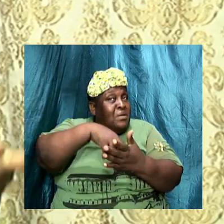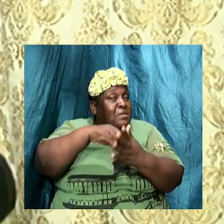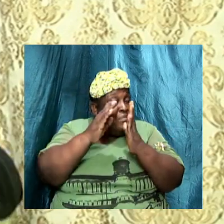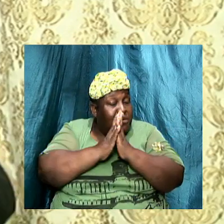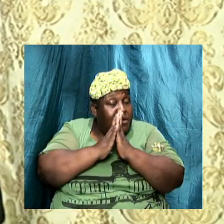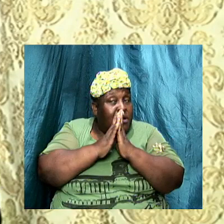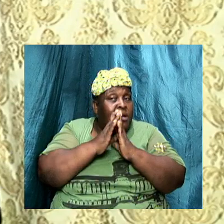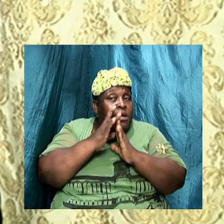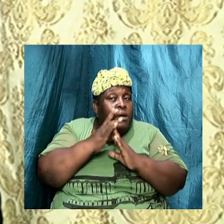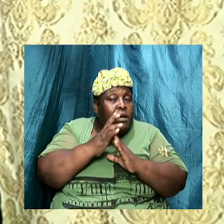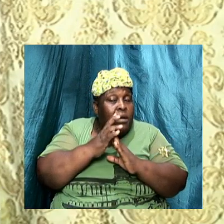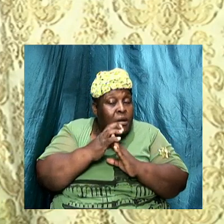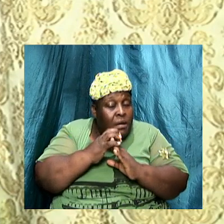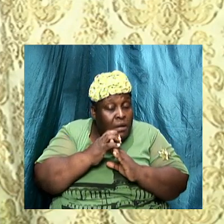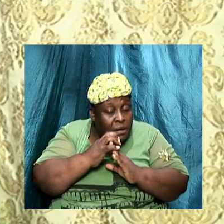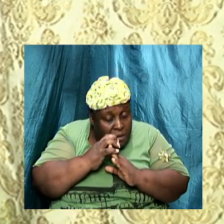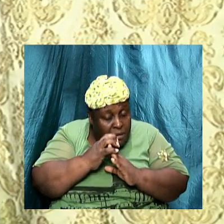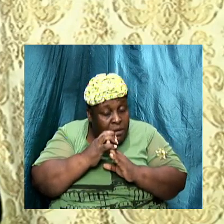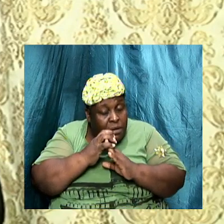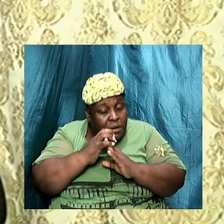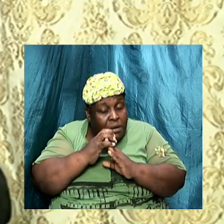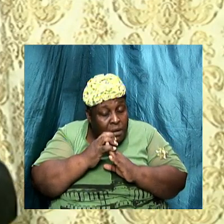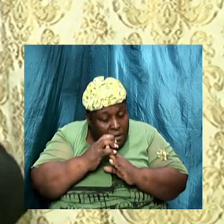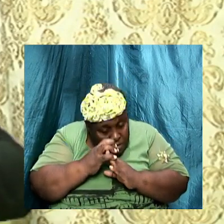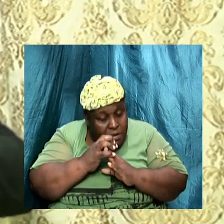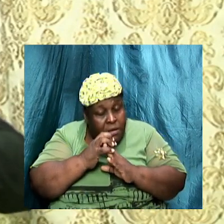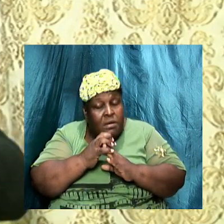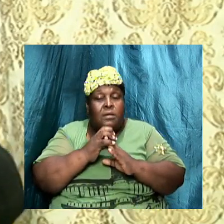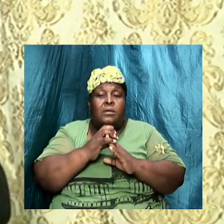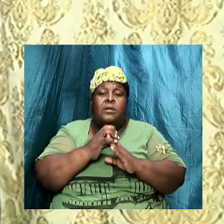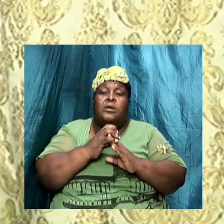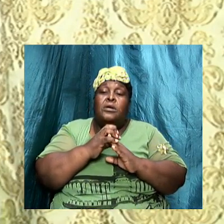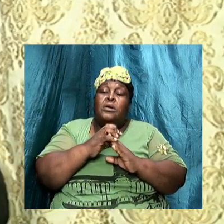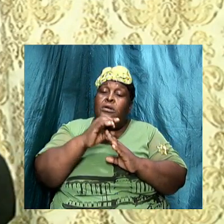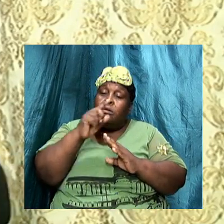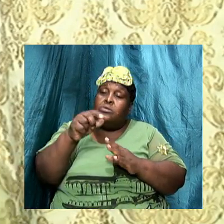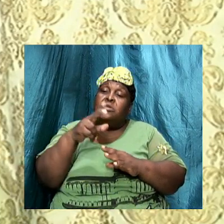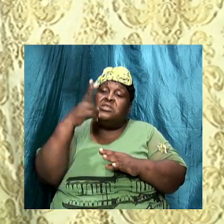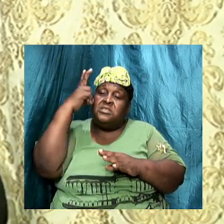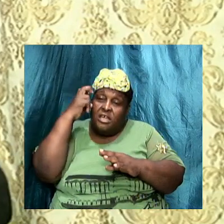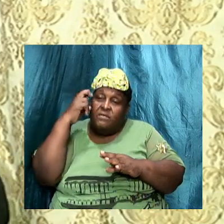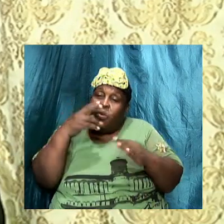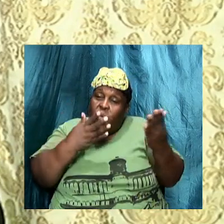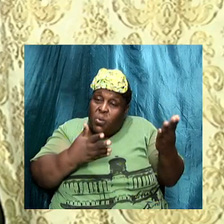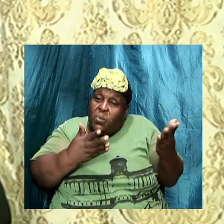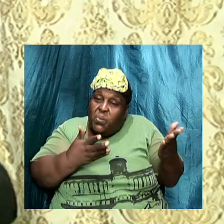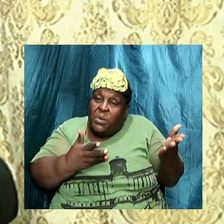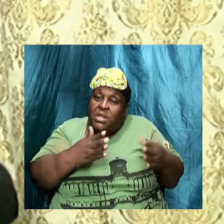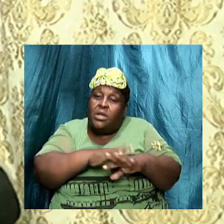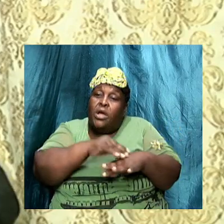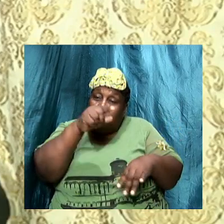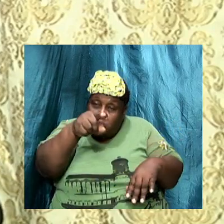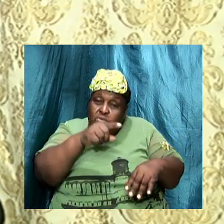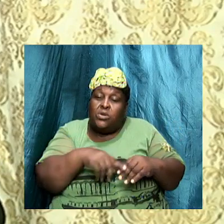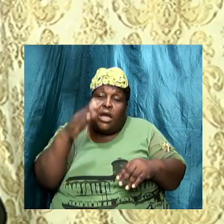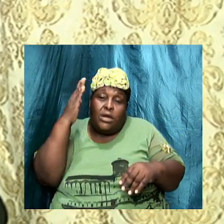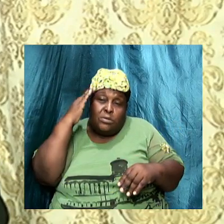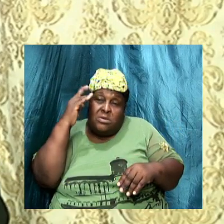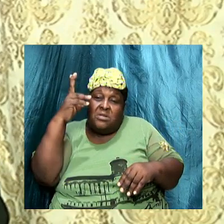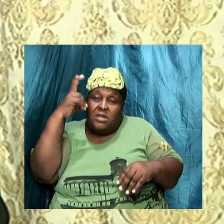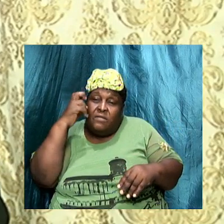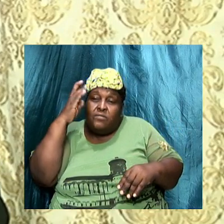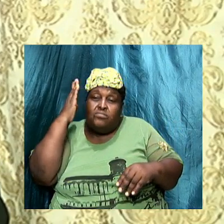When it comes that time you are sleeping. Amen. And you have to just, you have to remain connected to the source.